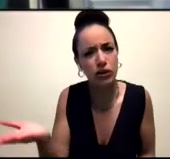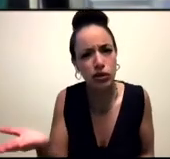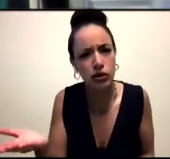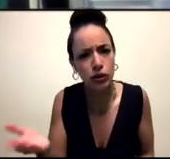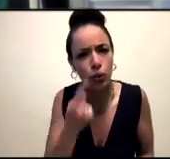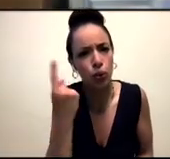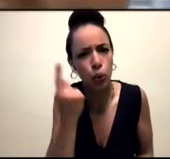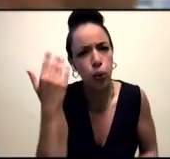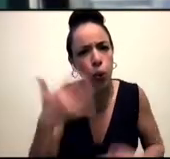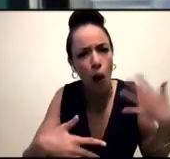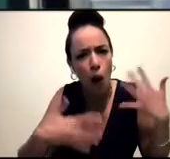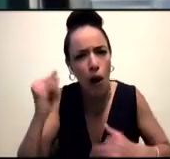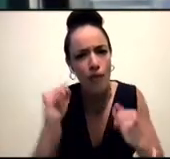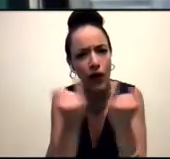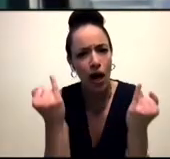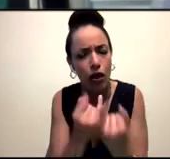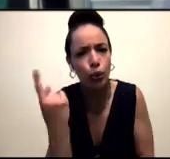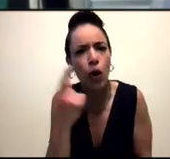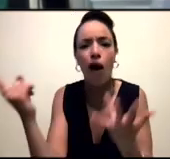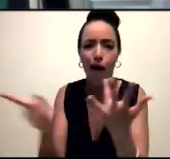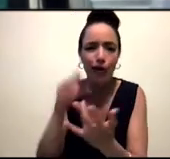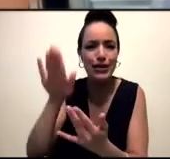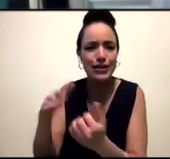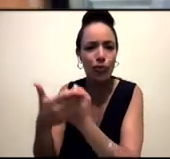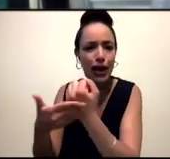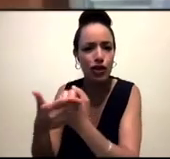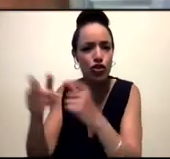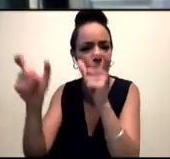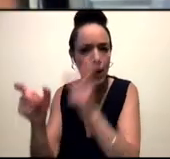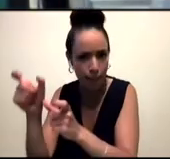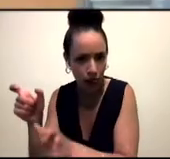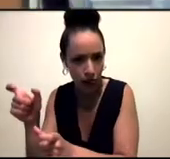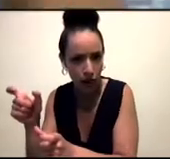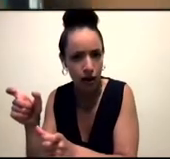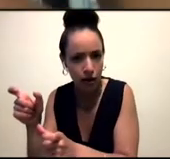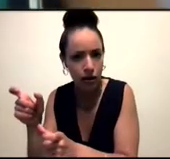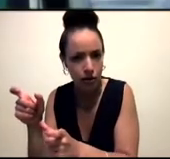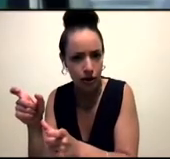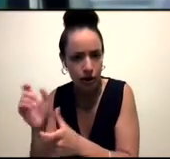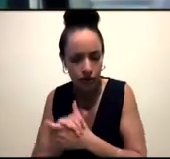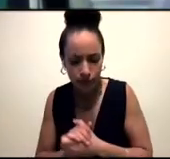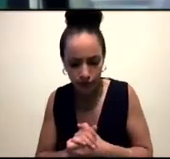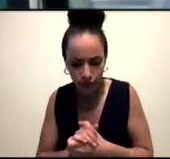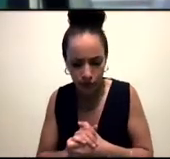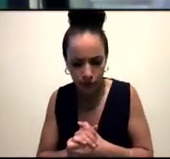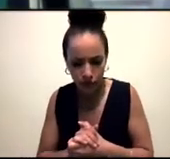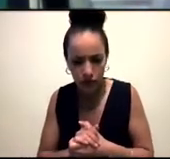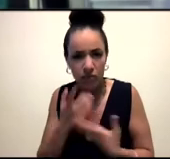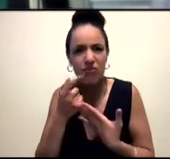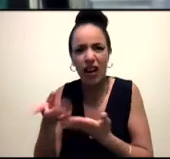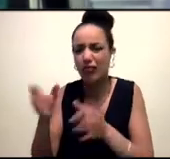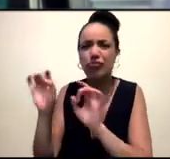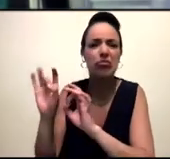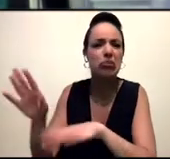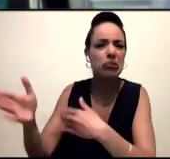harmed violently was other South Asian people, right? And so that's not considered even in the, in the category of violence, because